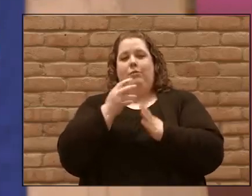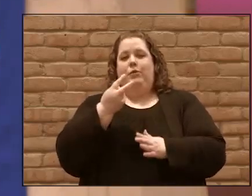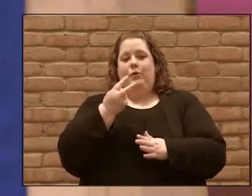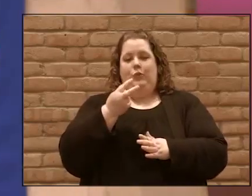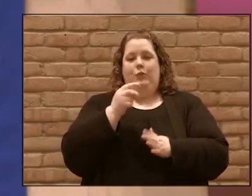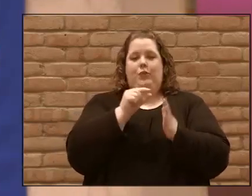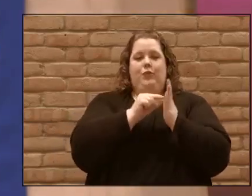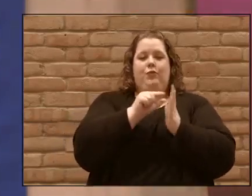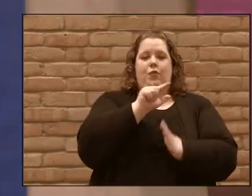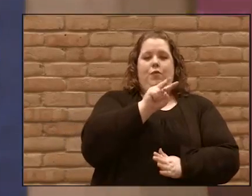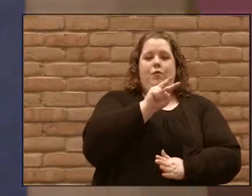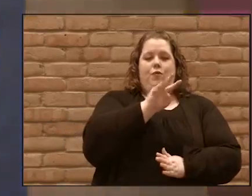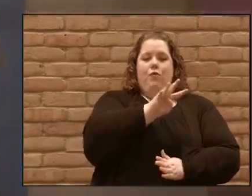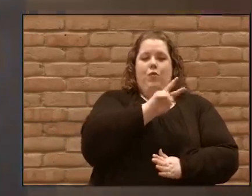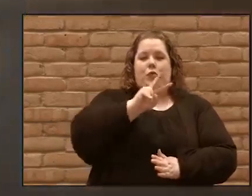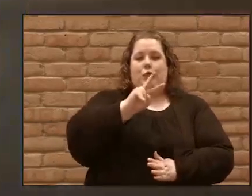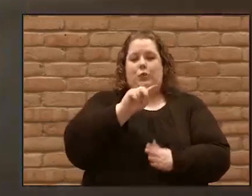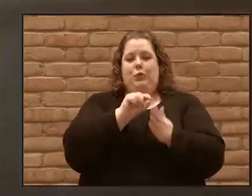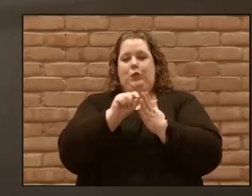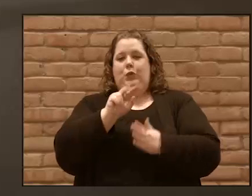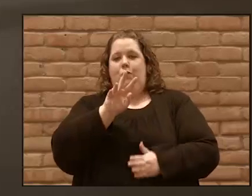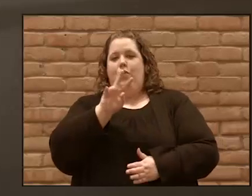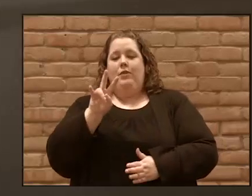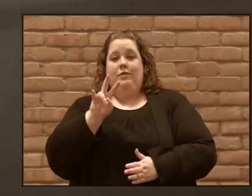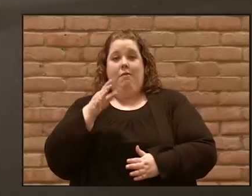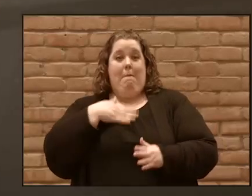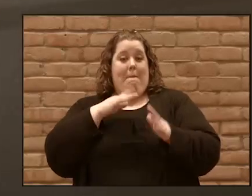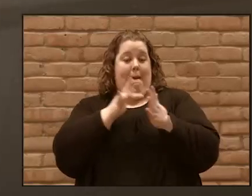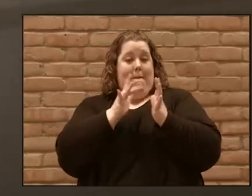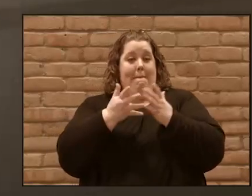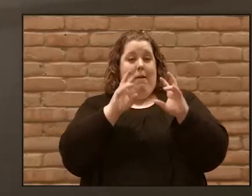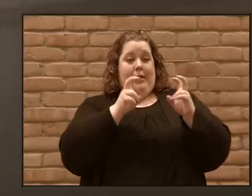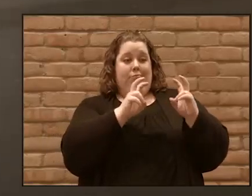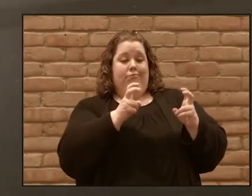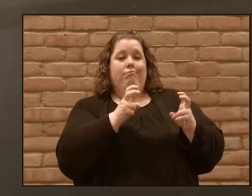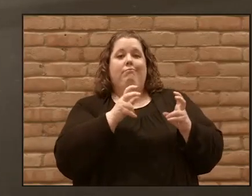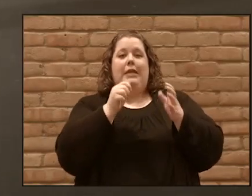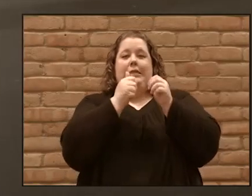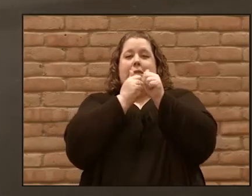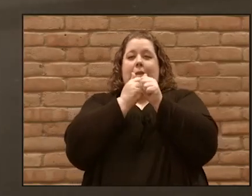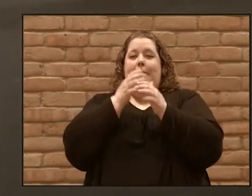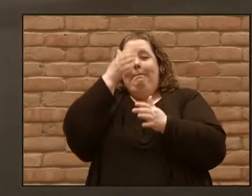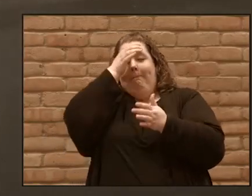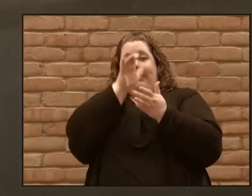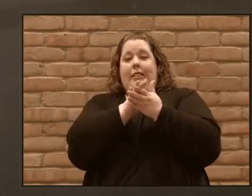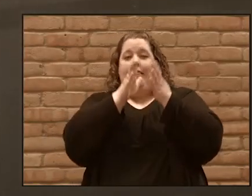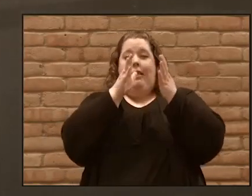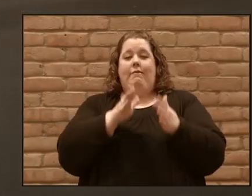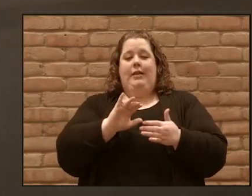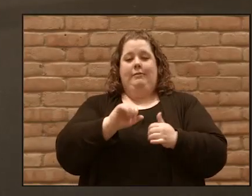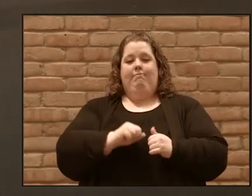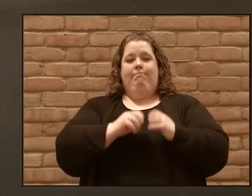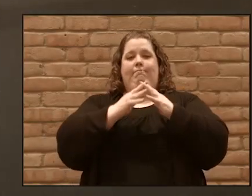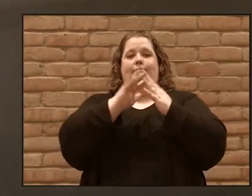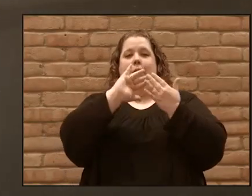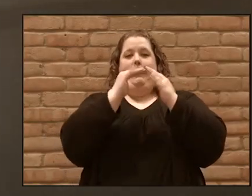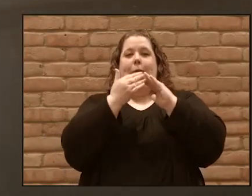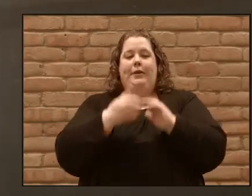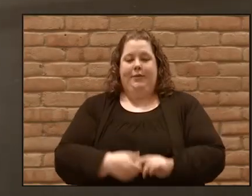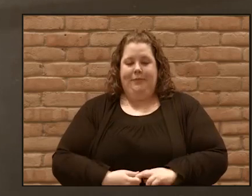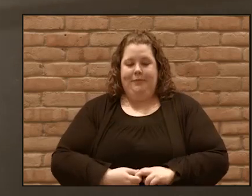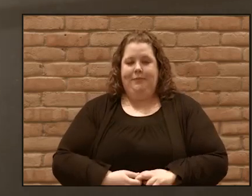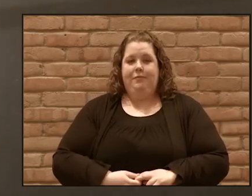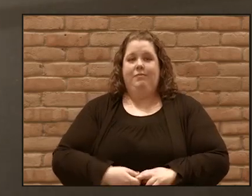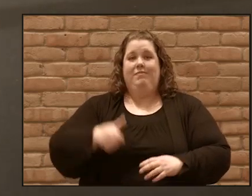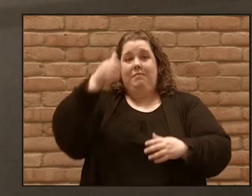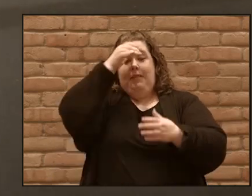through 47. In my Bible, this section is titled, The Believers Form a Community. All the believers devoted